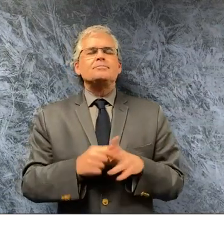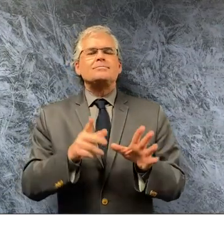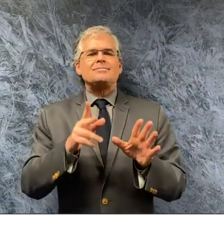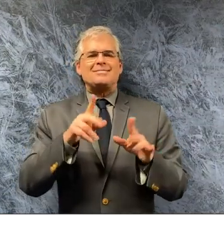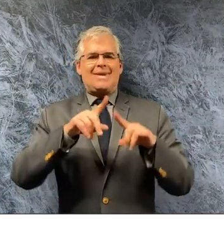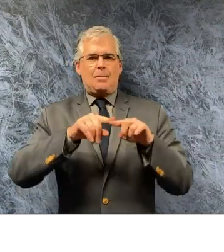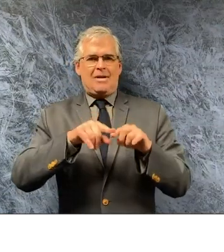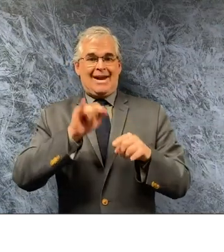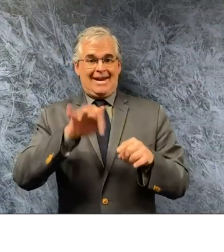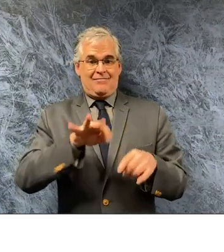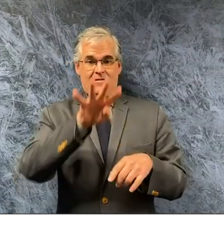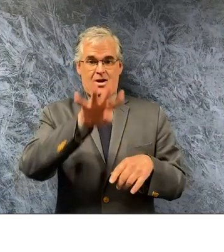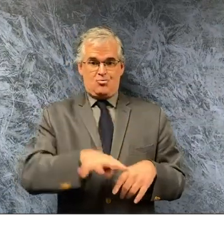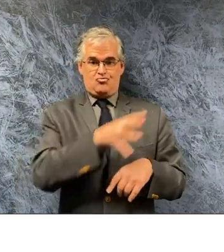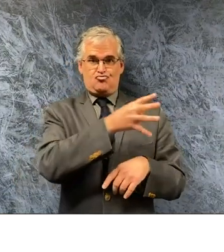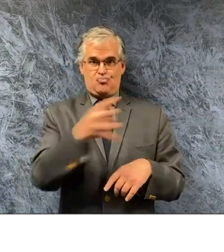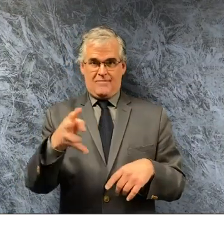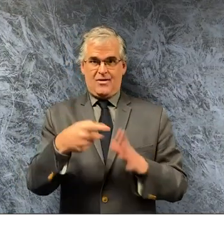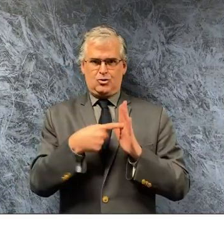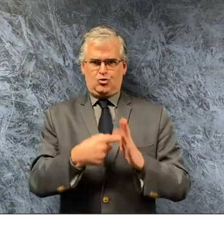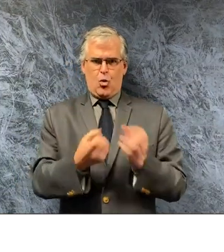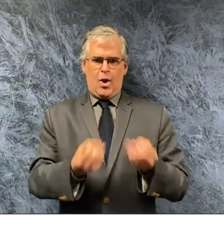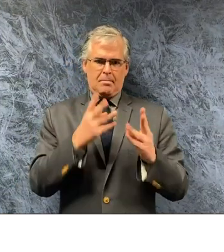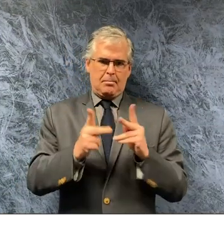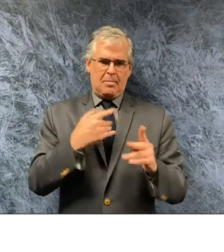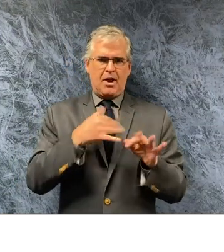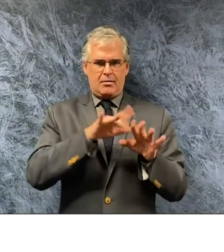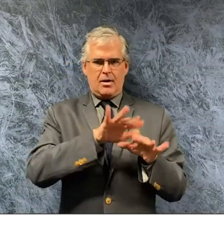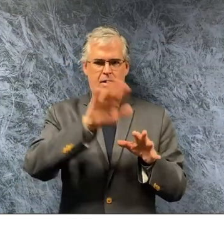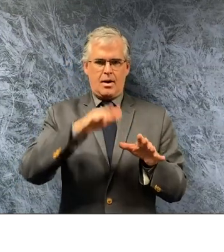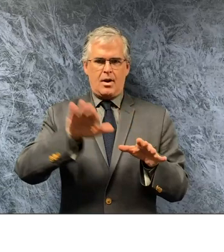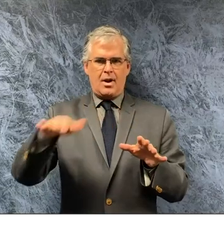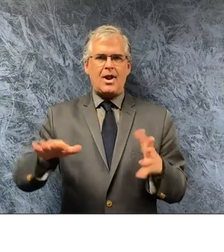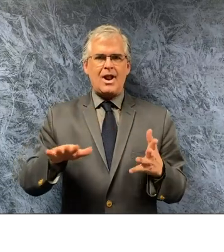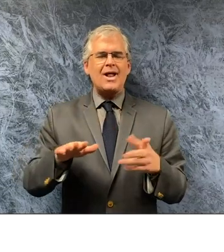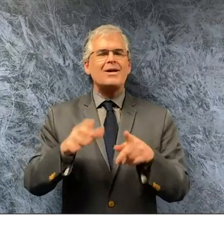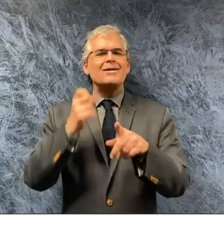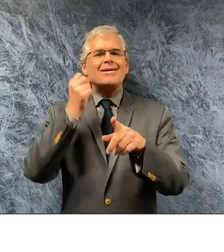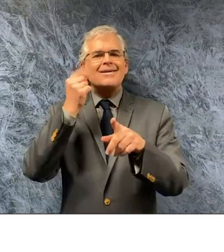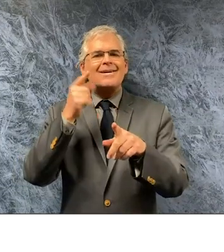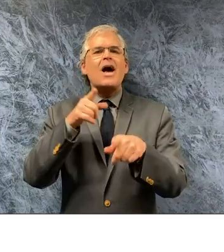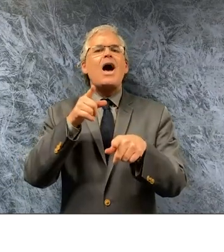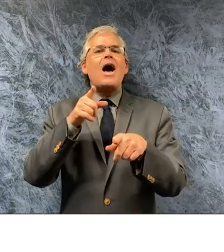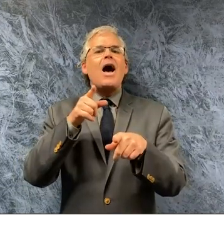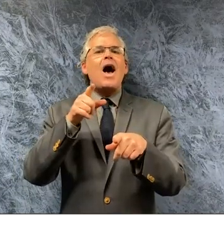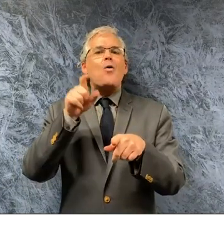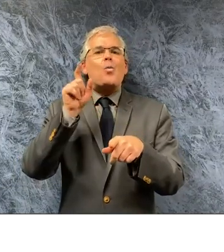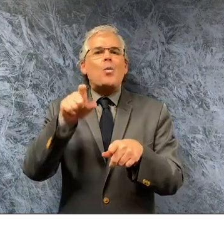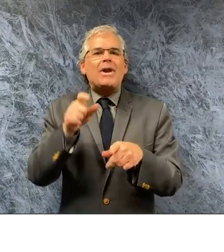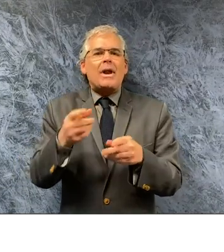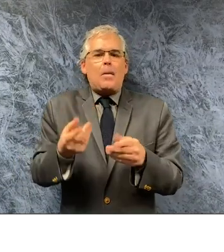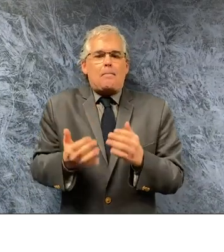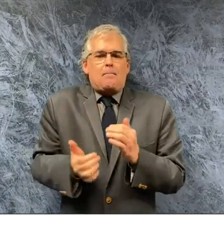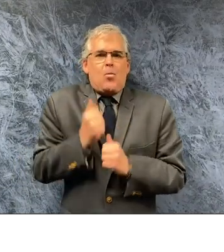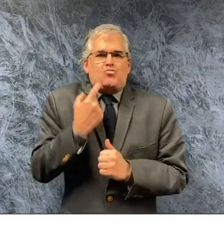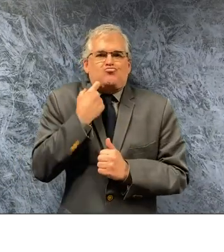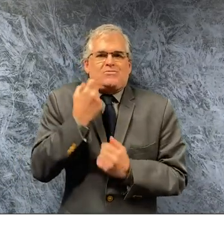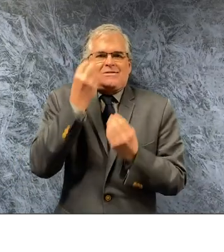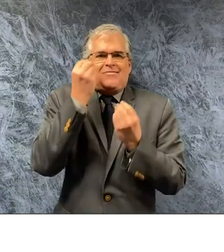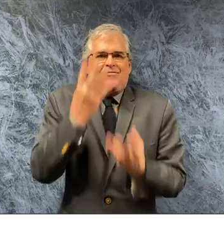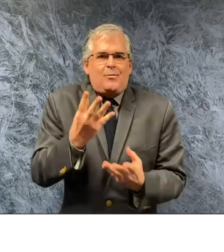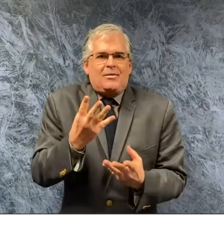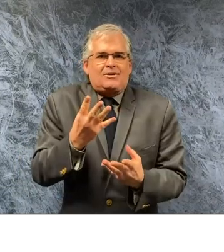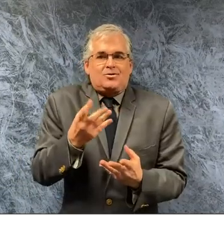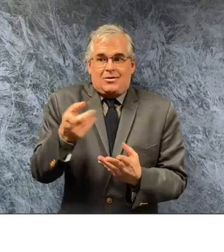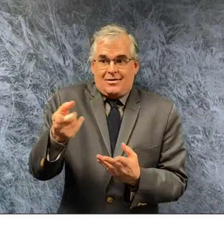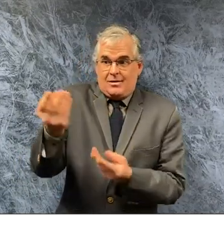that the person when they're put in intensive care unit that the right date is assigned to that not a week later and they're all lumped in at one time it's the